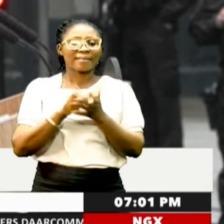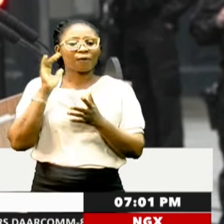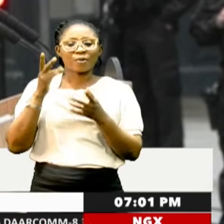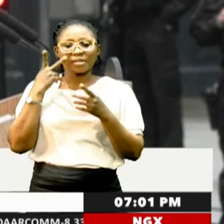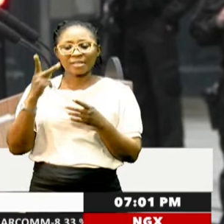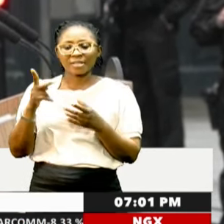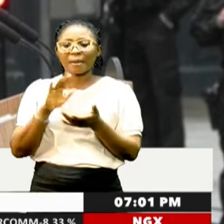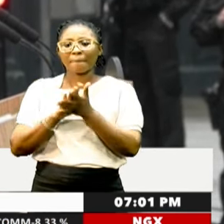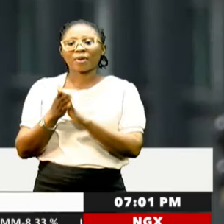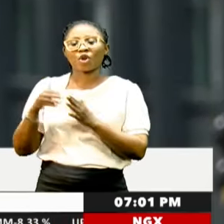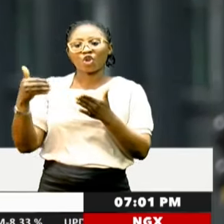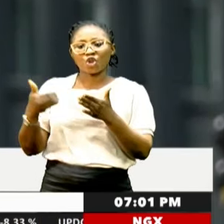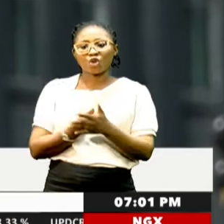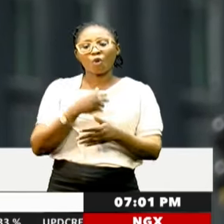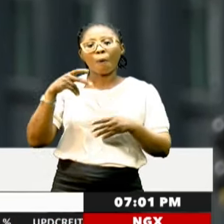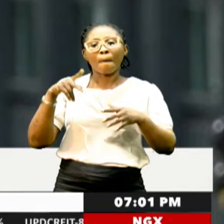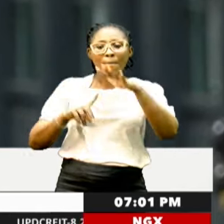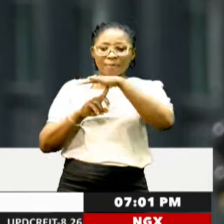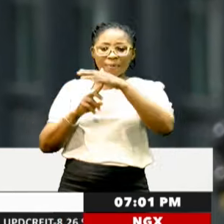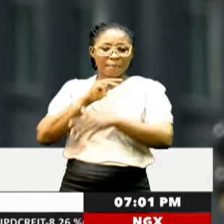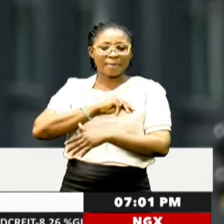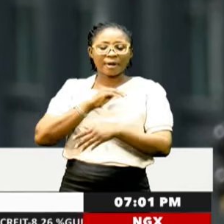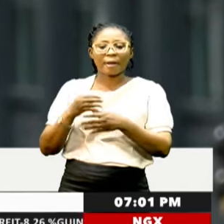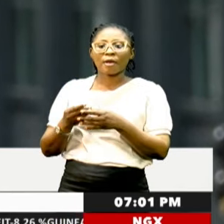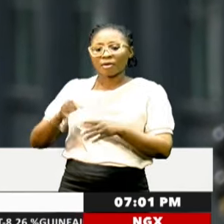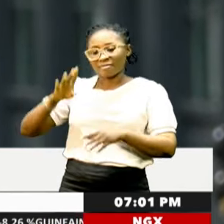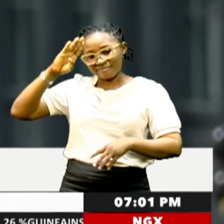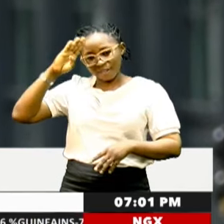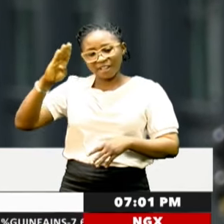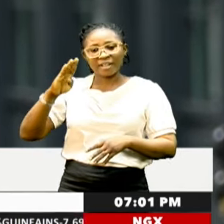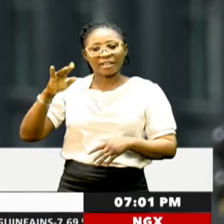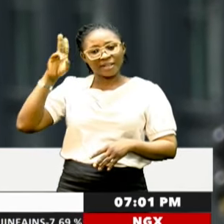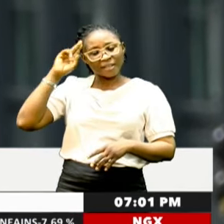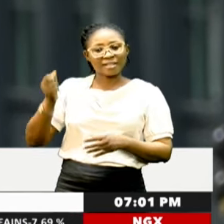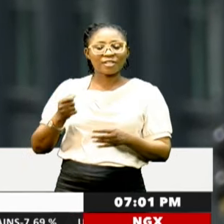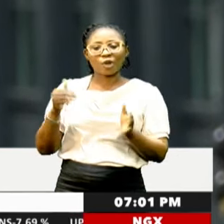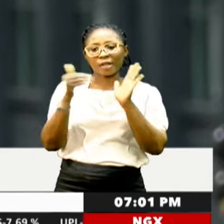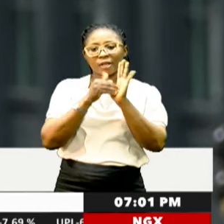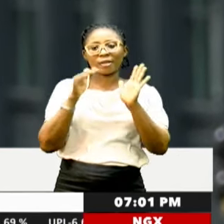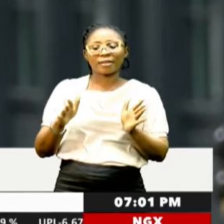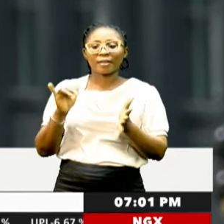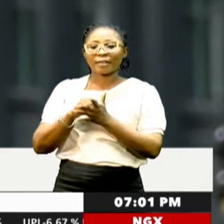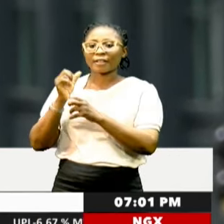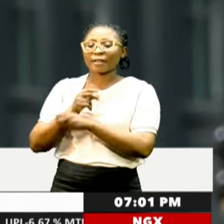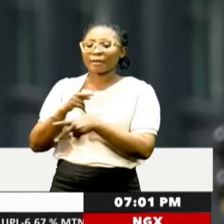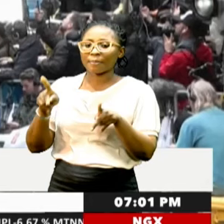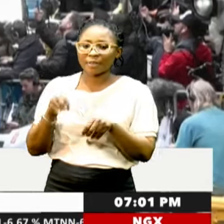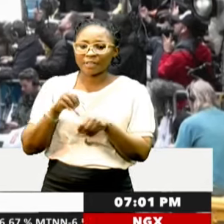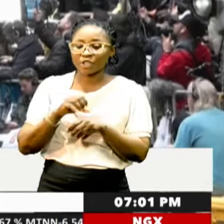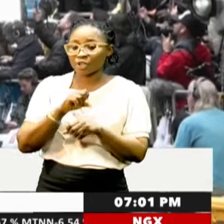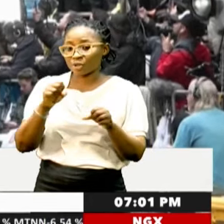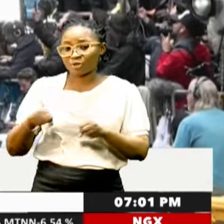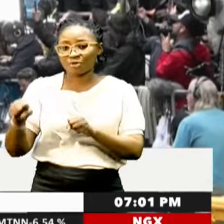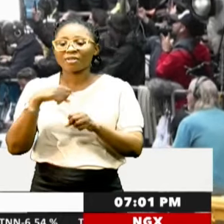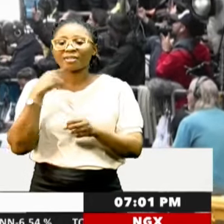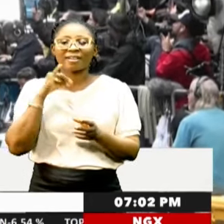become the country's new Prime Minister, paid tribute to his rival, who has taken his place in Downing Street, said he